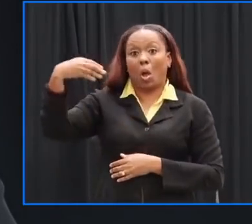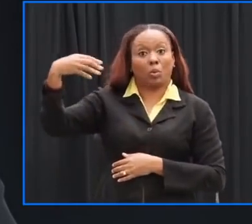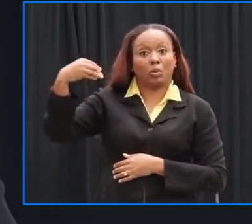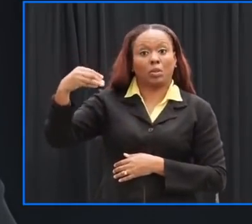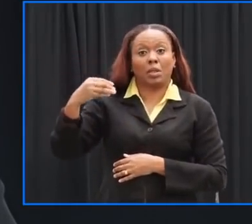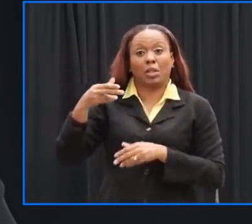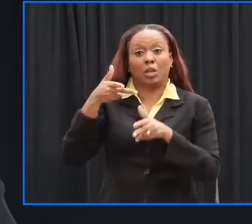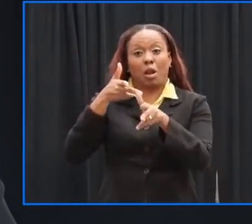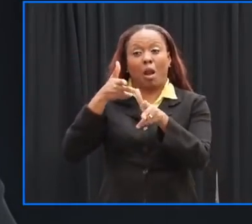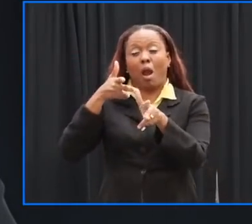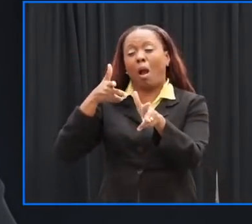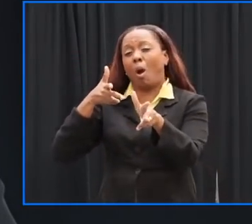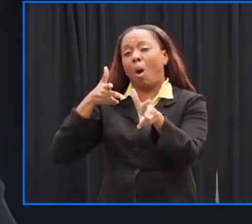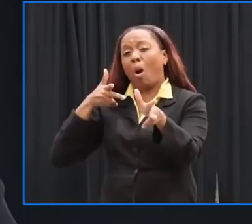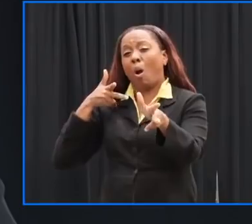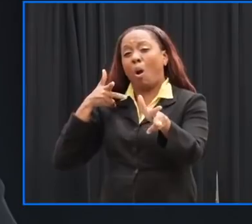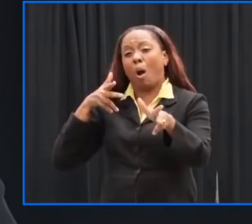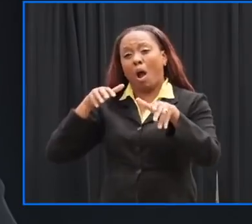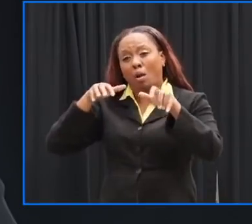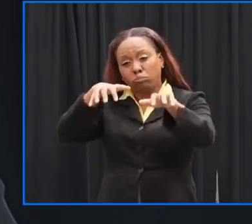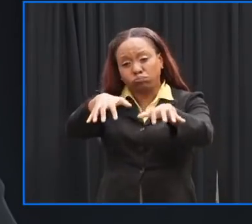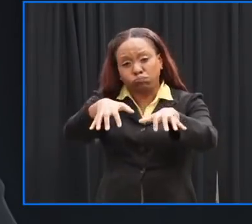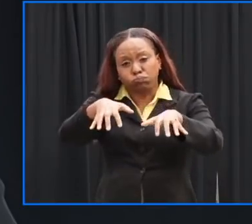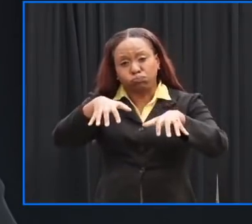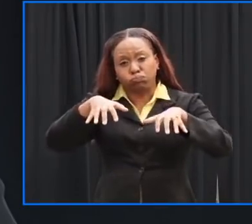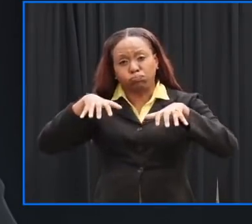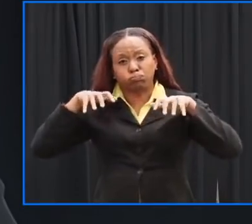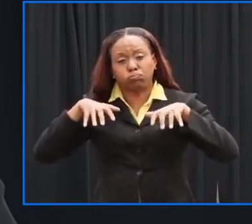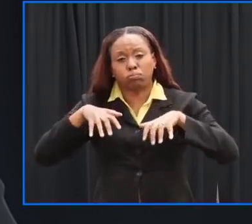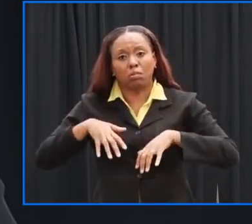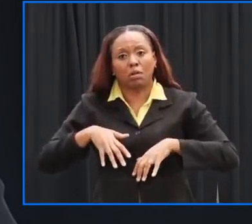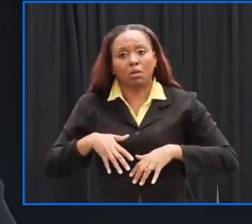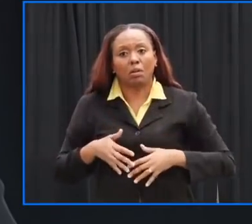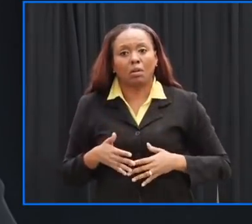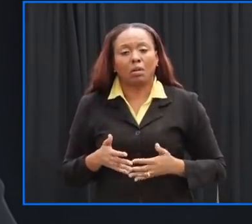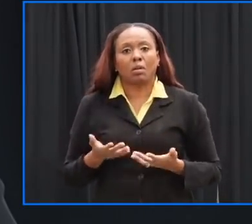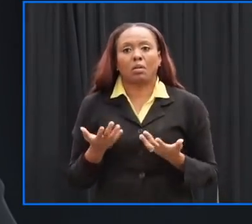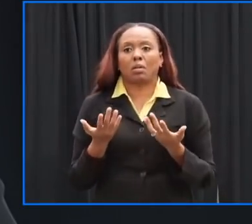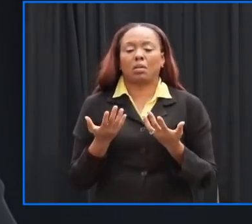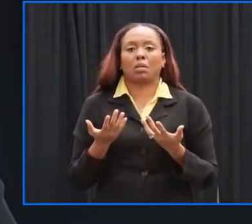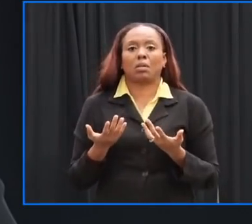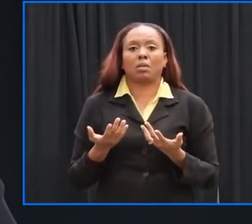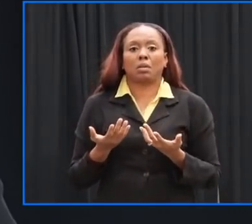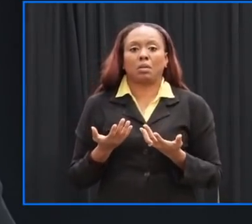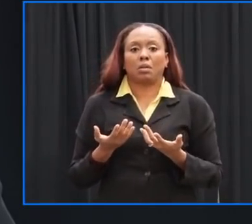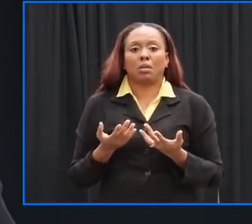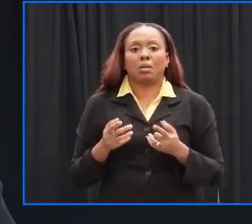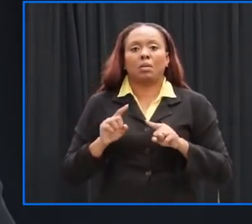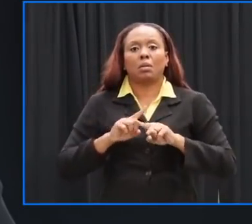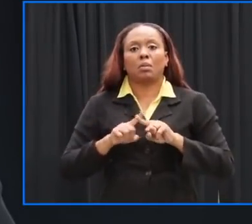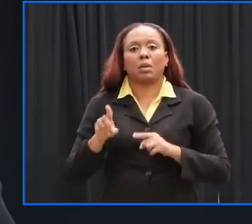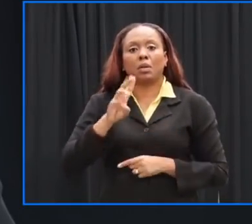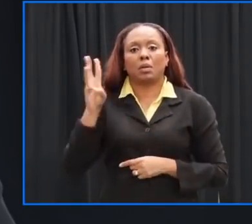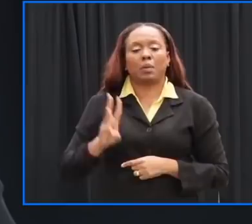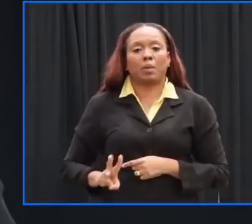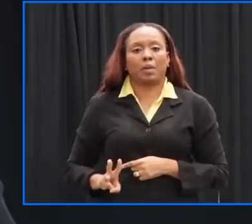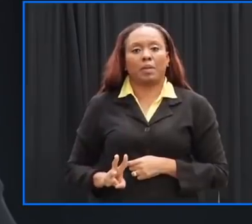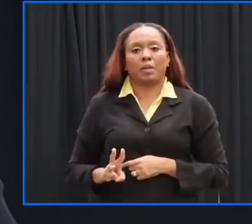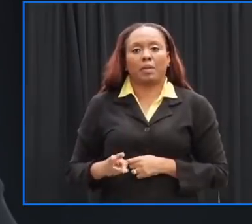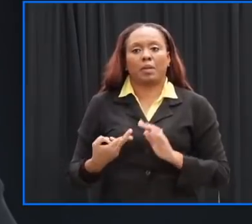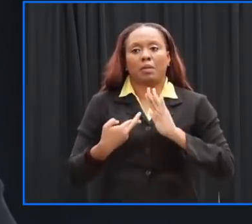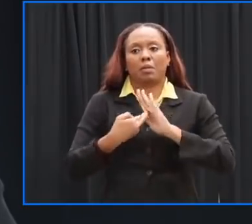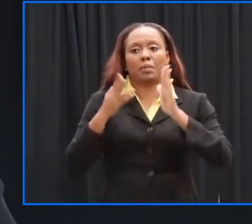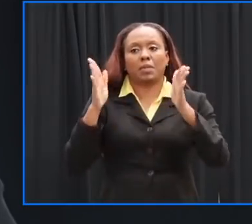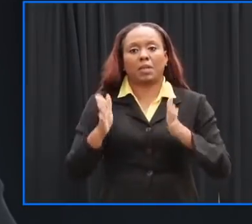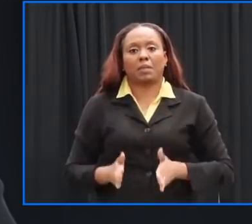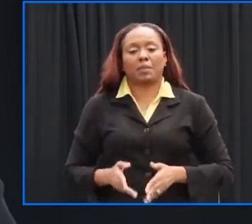on the roads we're asking people to moderate but I'd like to invite Mr. Best to allow us